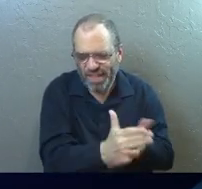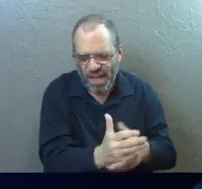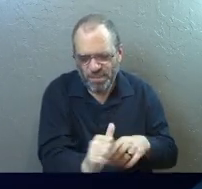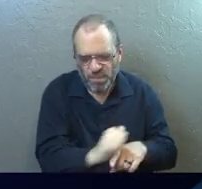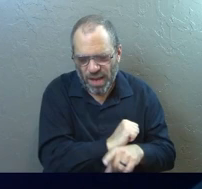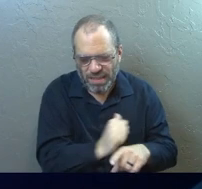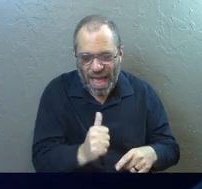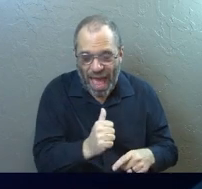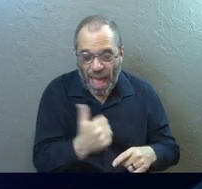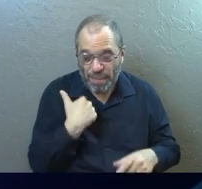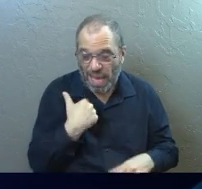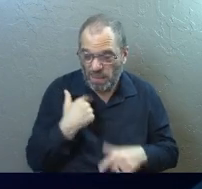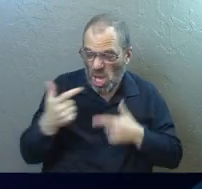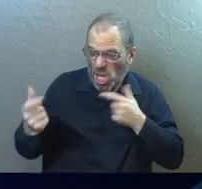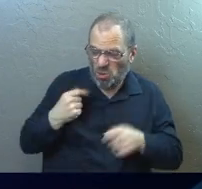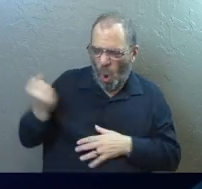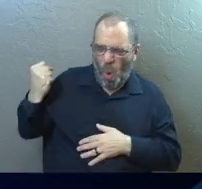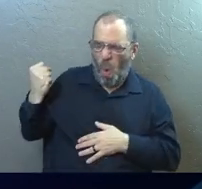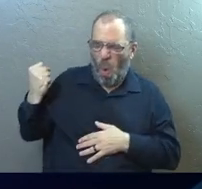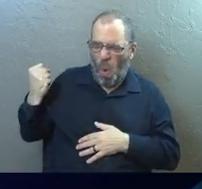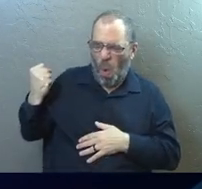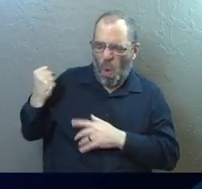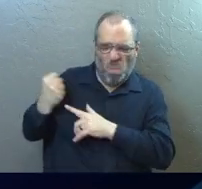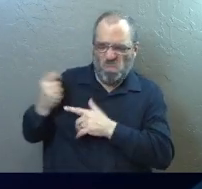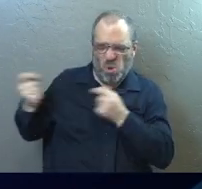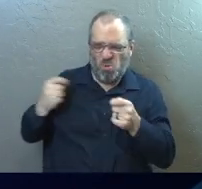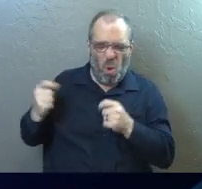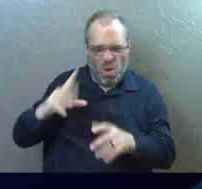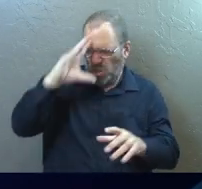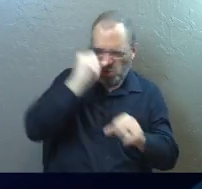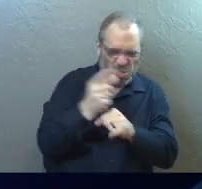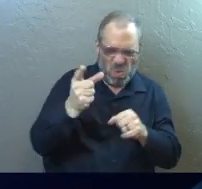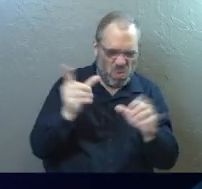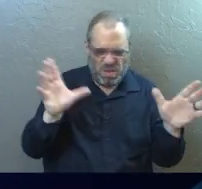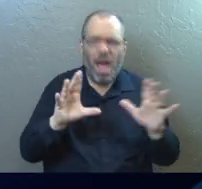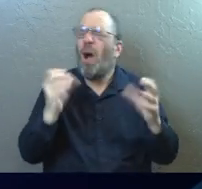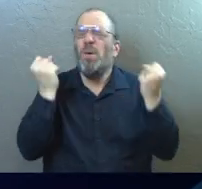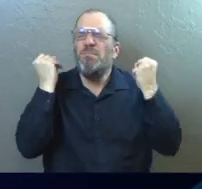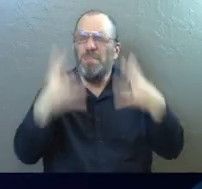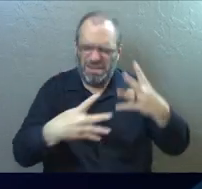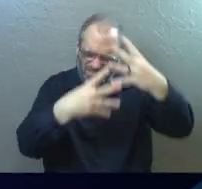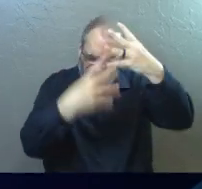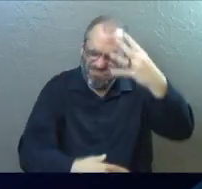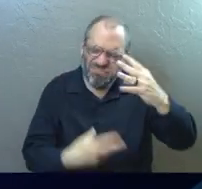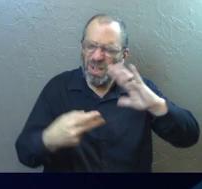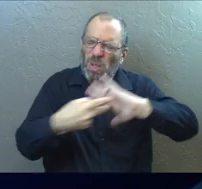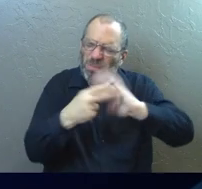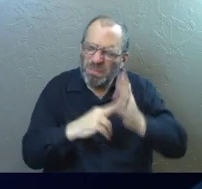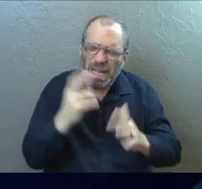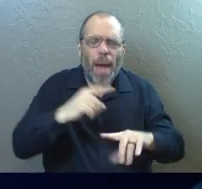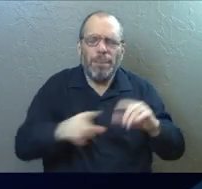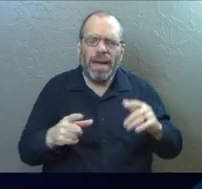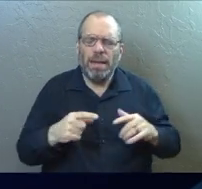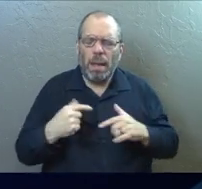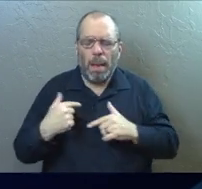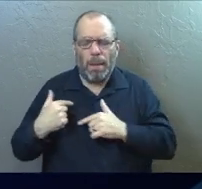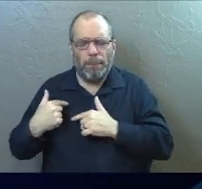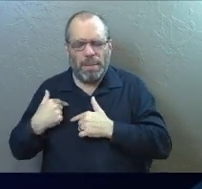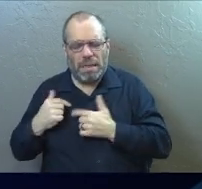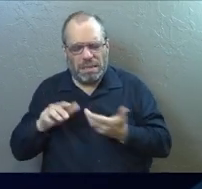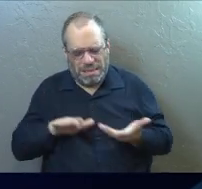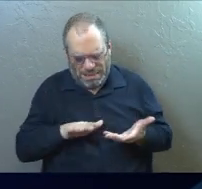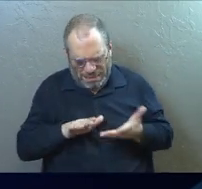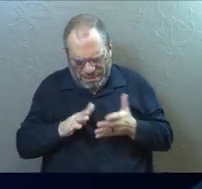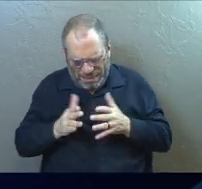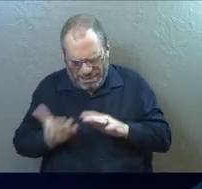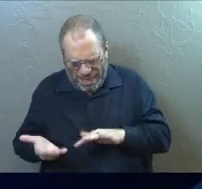and maybe we're still holding on to control, Lord. Maybe we're not trusting you, God. There's all kinds of reasons that may be, but God, there's a part of us that's dead